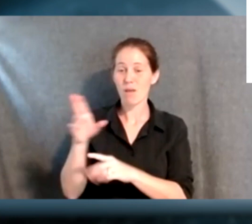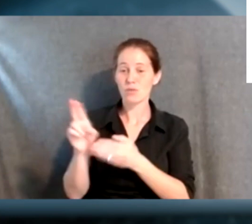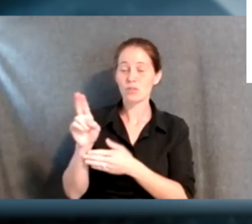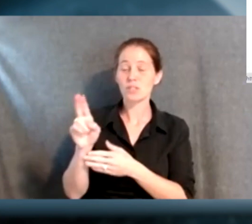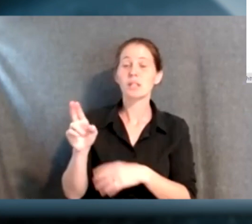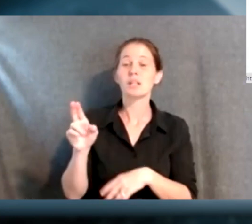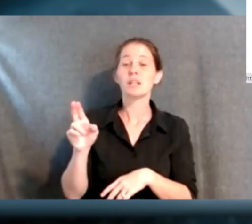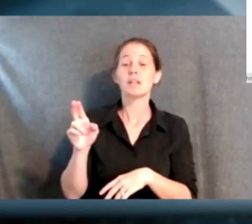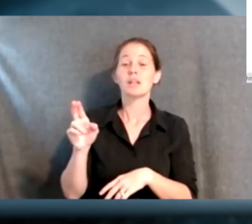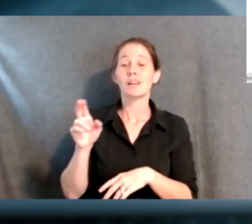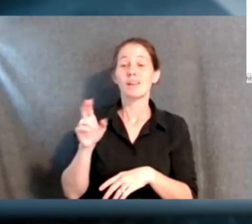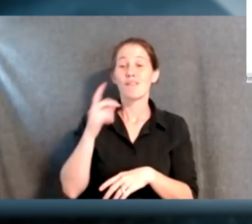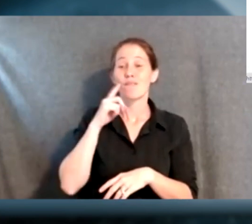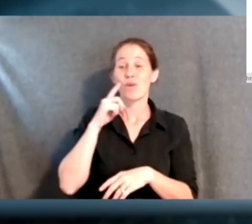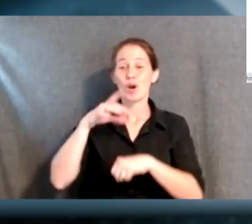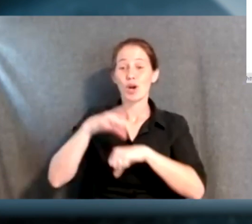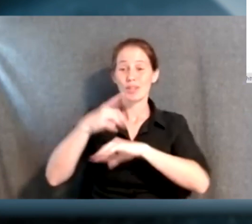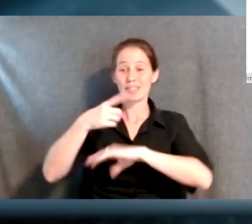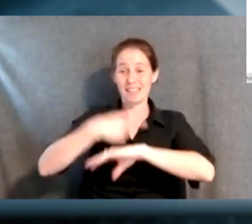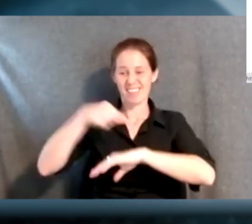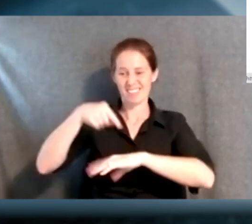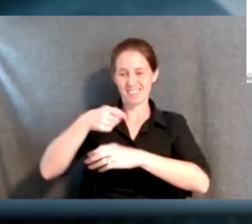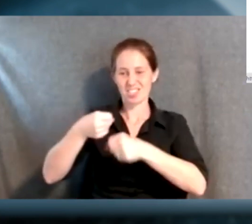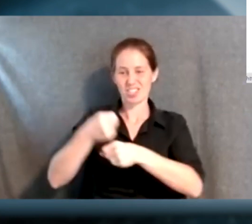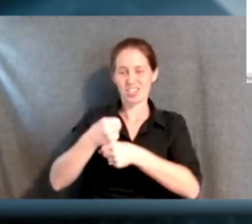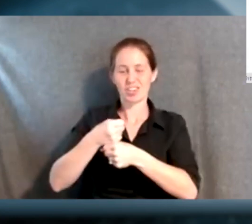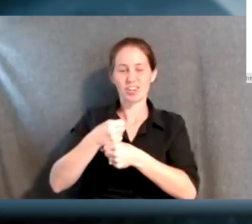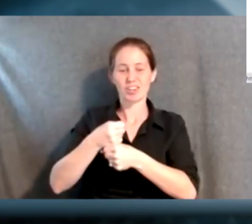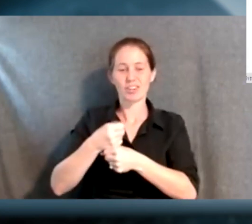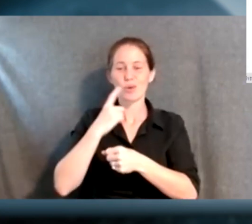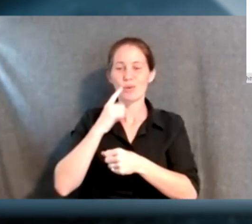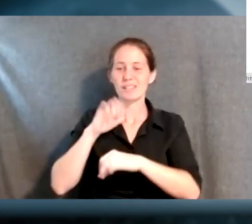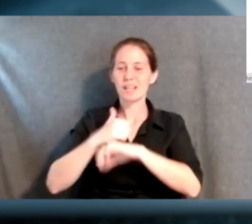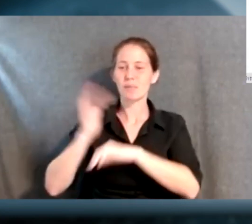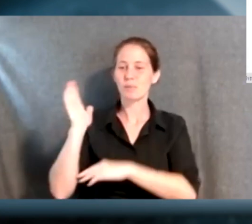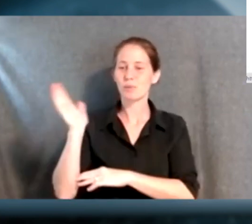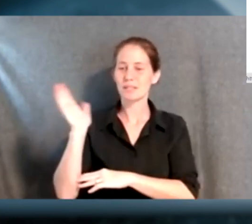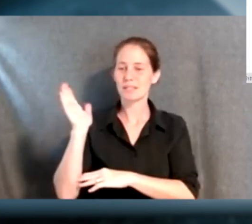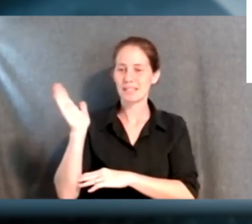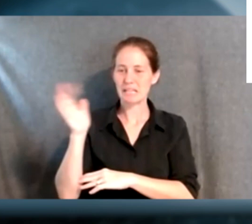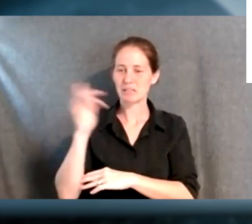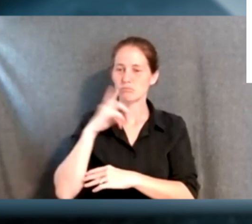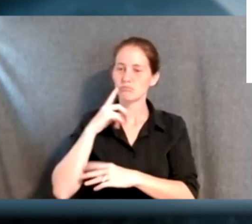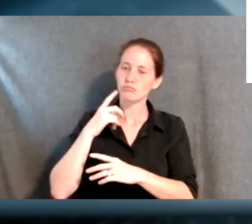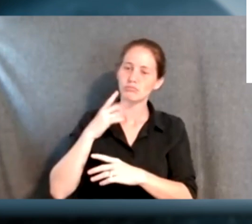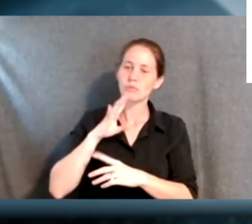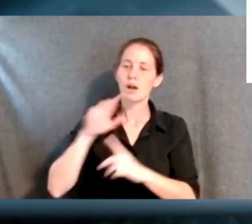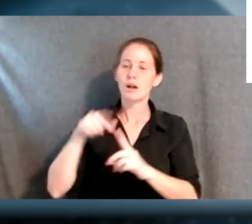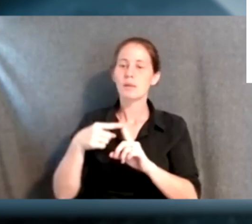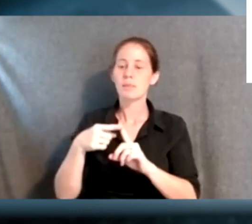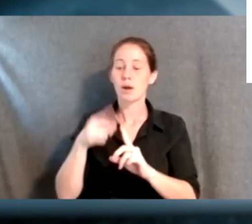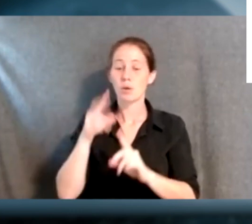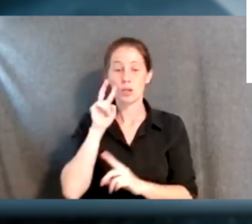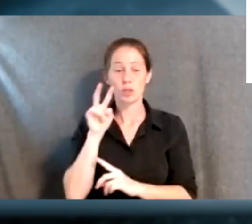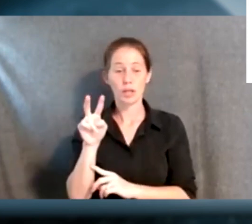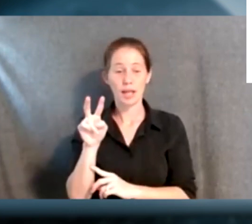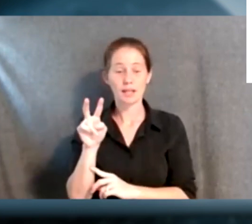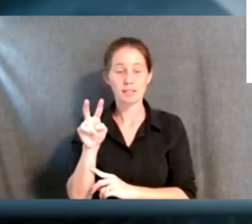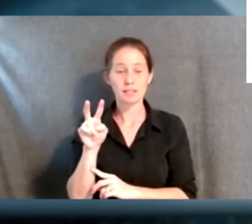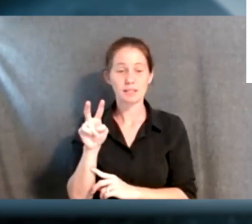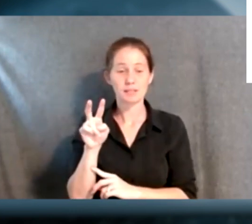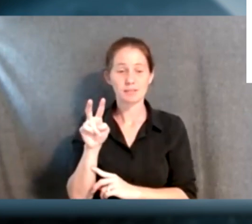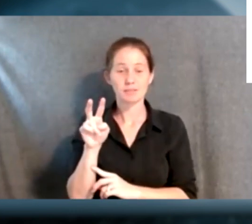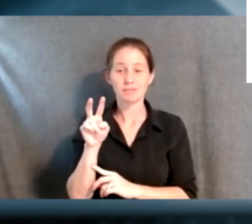and he and I for Earth Day this week, or this year, did a presentation really talking about when we look